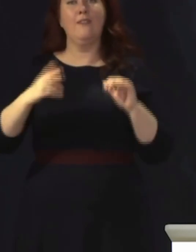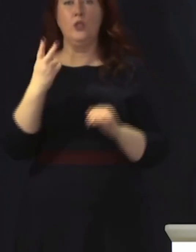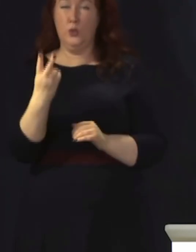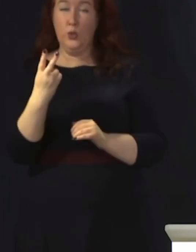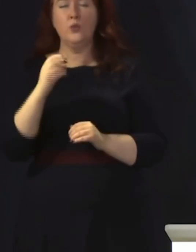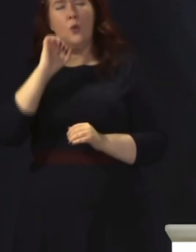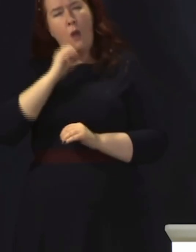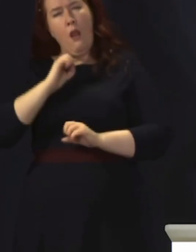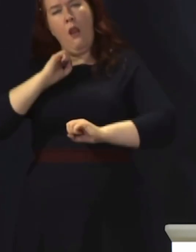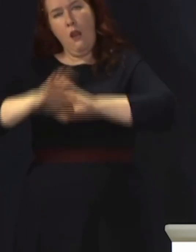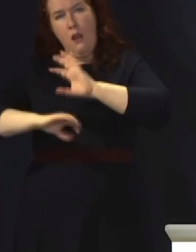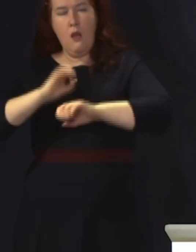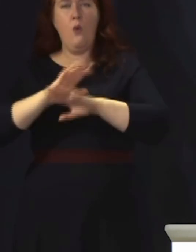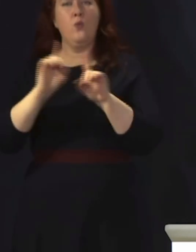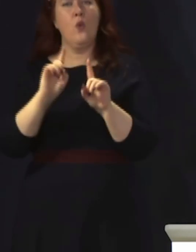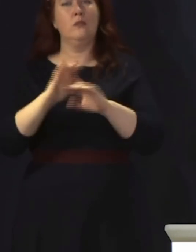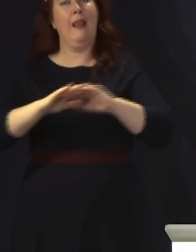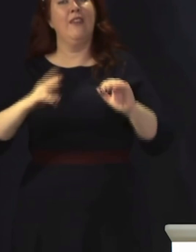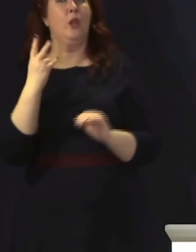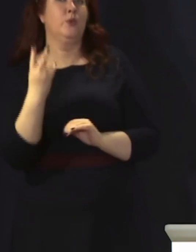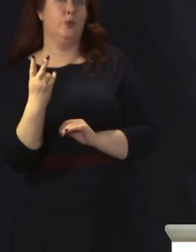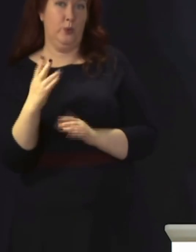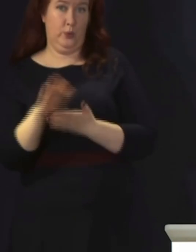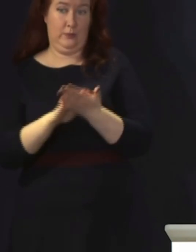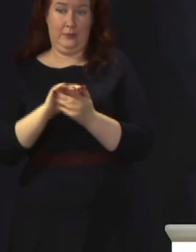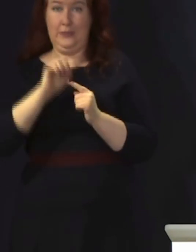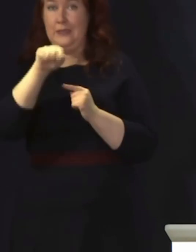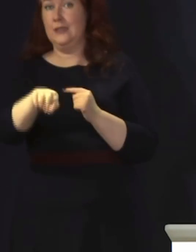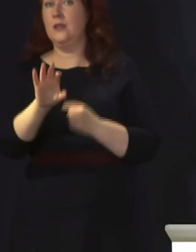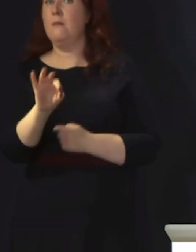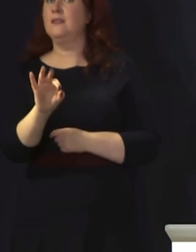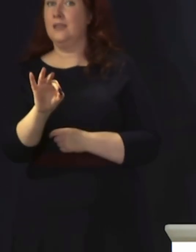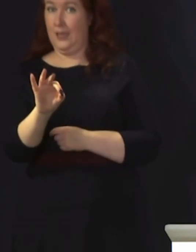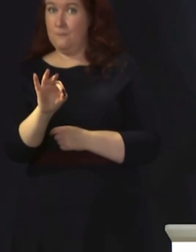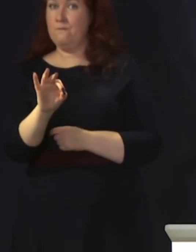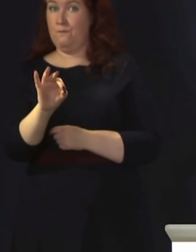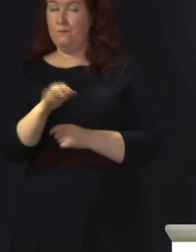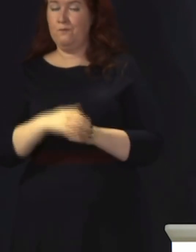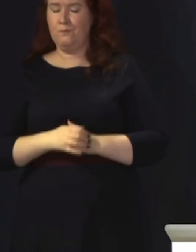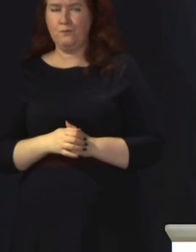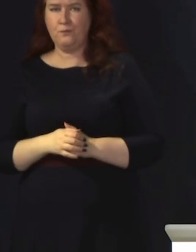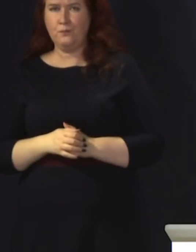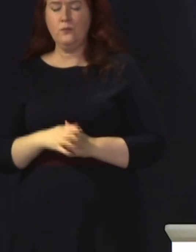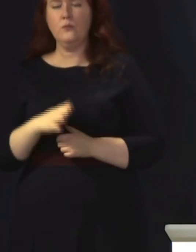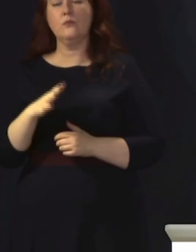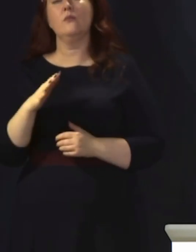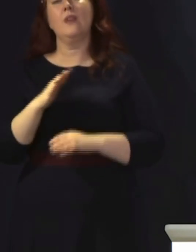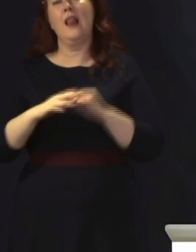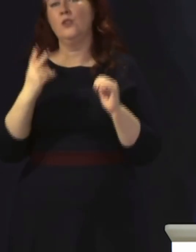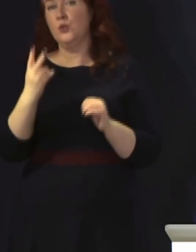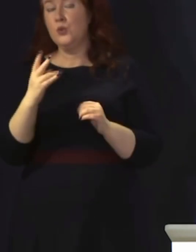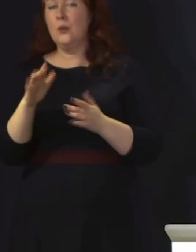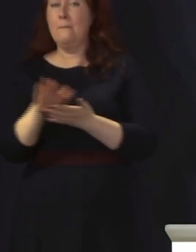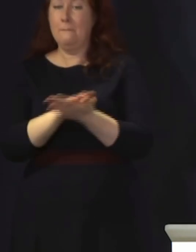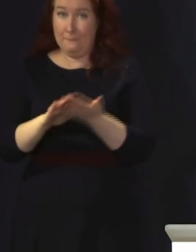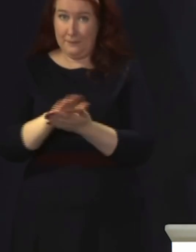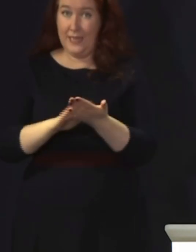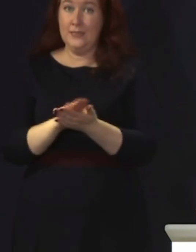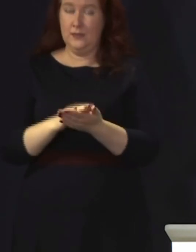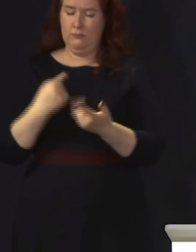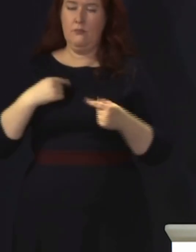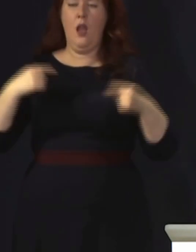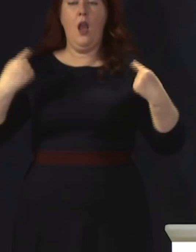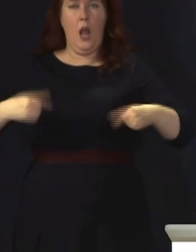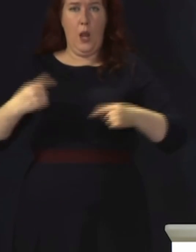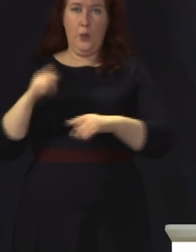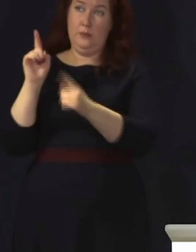caution as we ease out. You've seen what's happened in Murray. People are fucking snecked in up there because of Oh, so, I can now